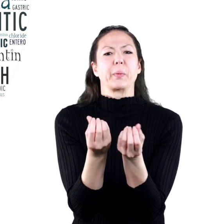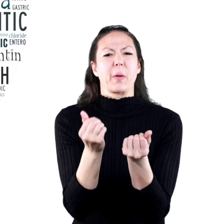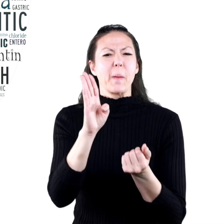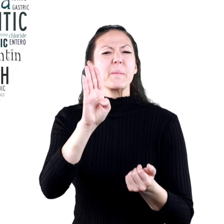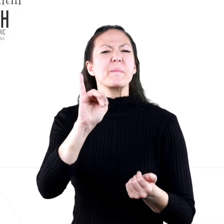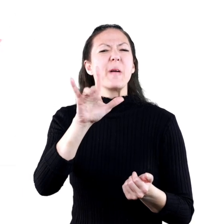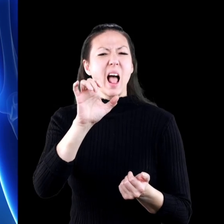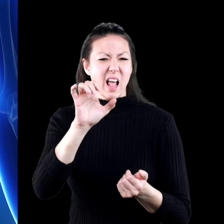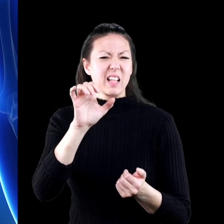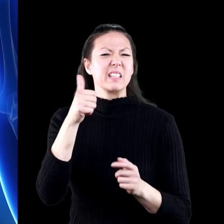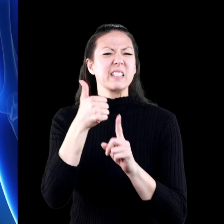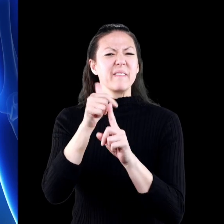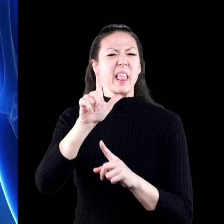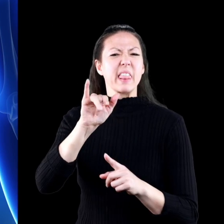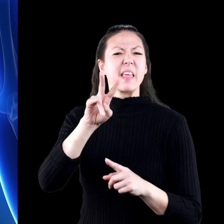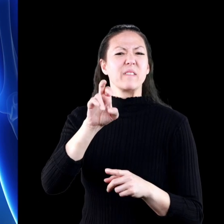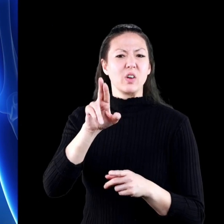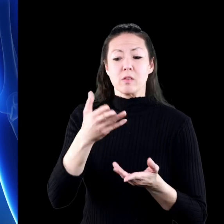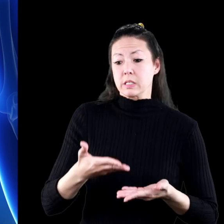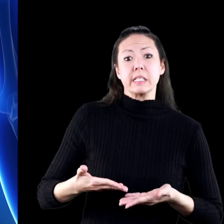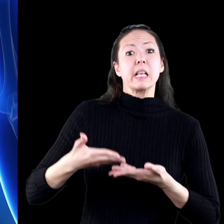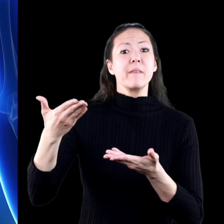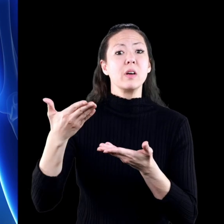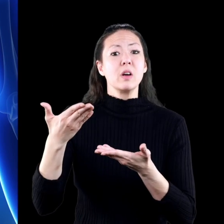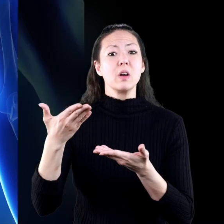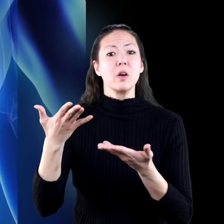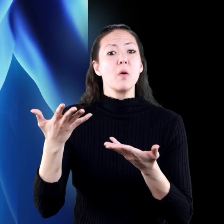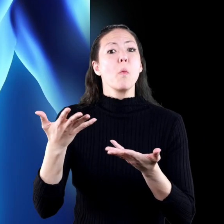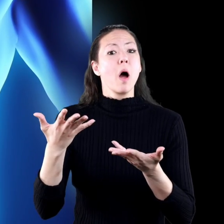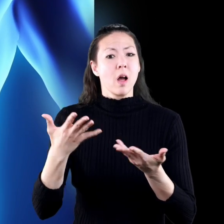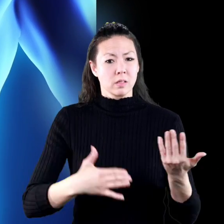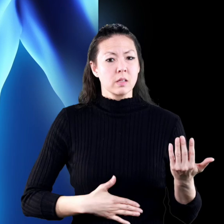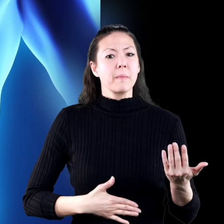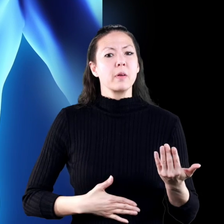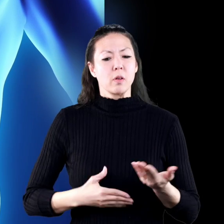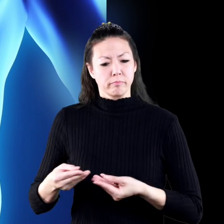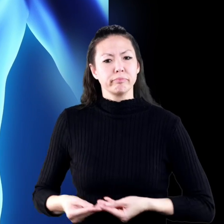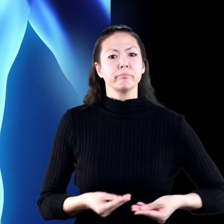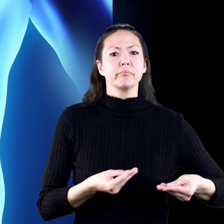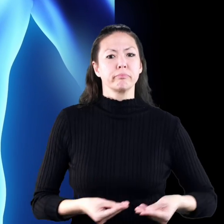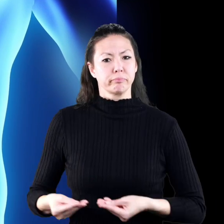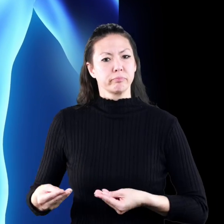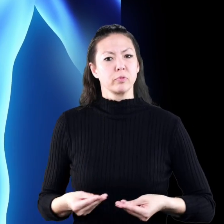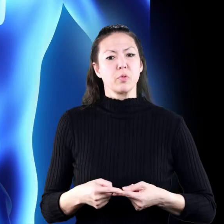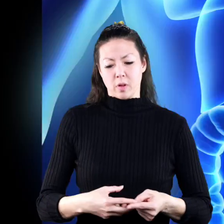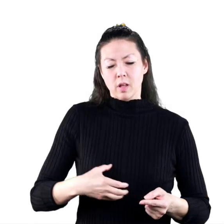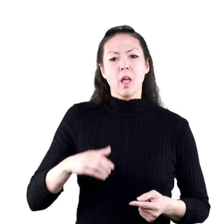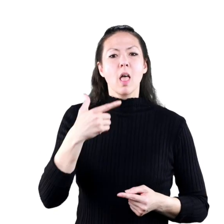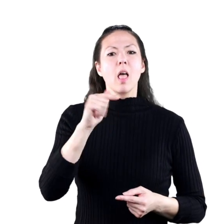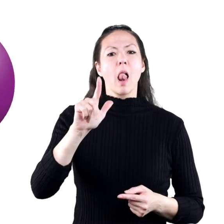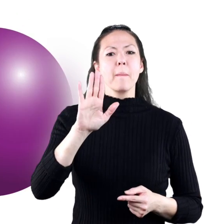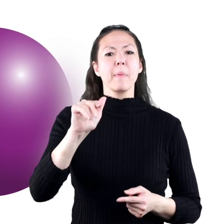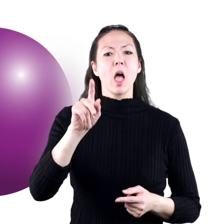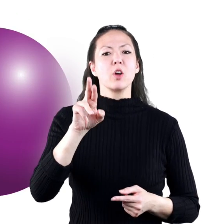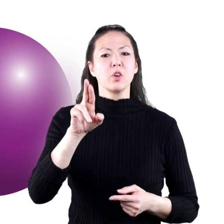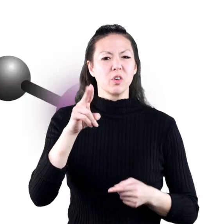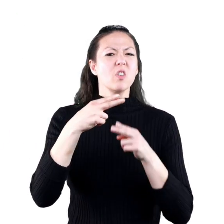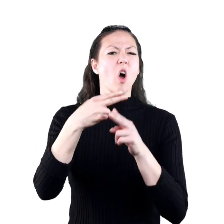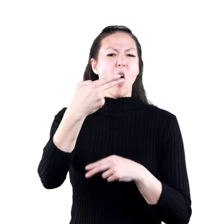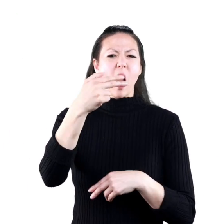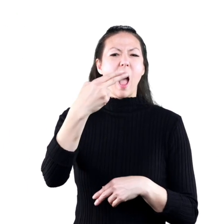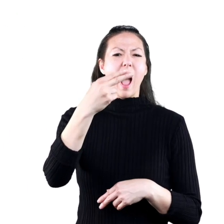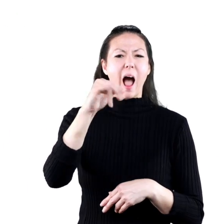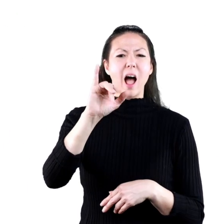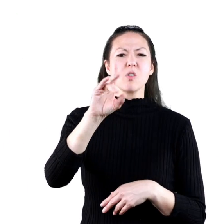and other acids. Bile is made in the liver and delivered to the stomach through the gallbladder. Hydrochloric acid